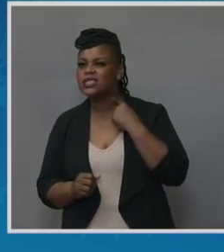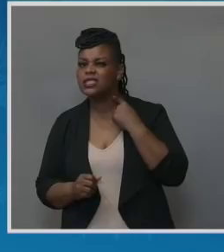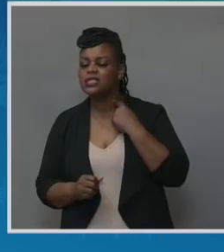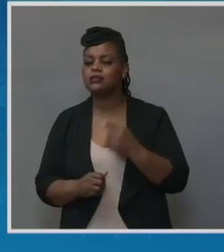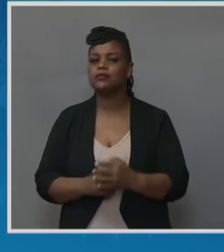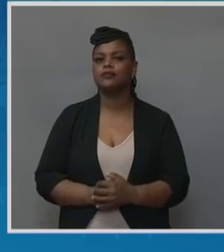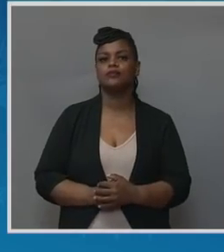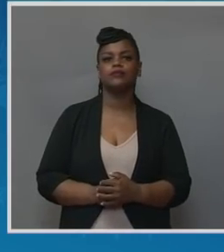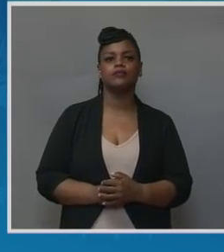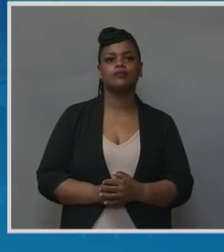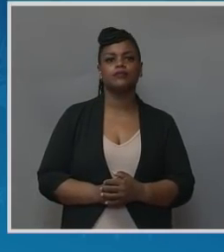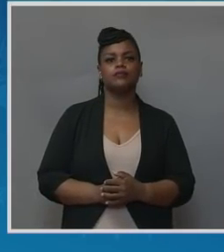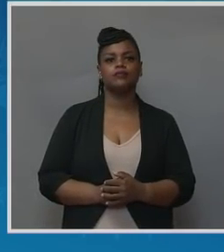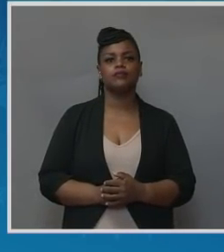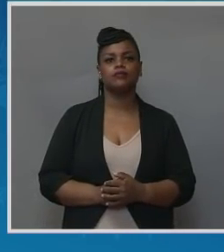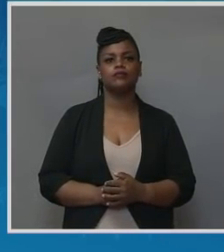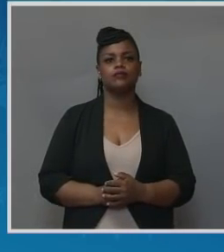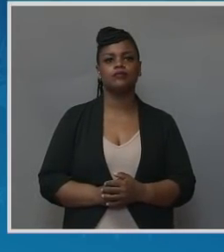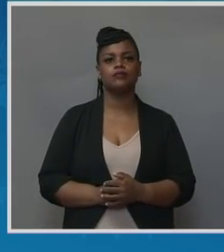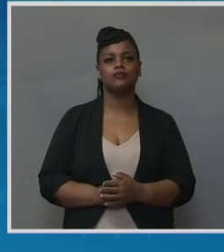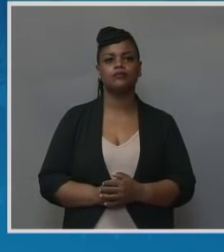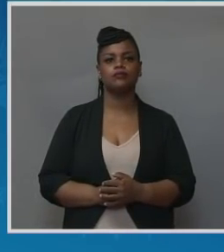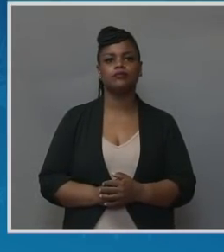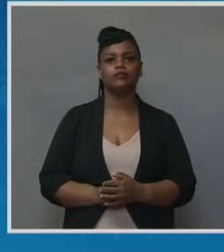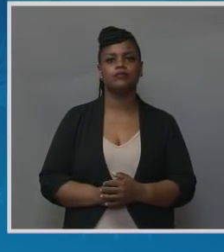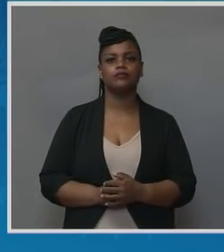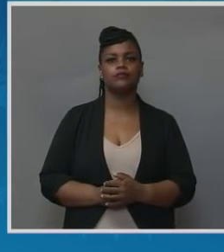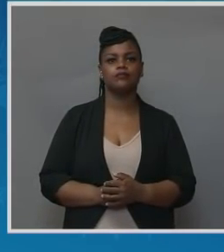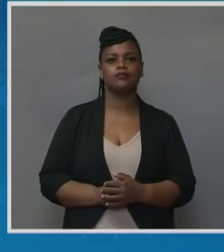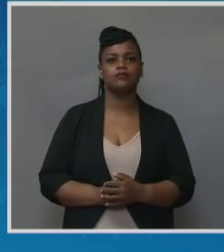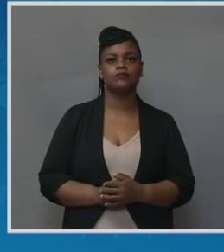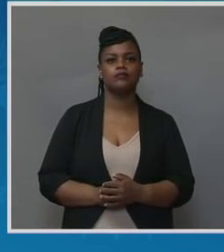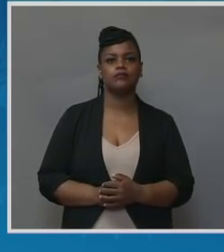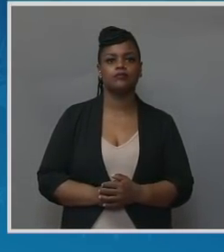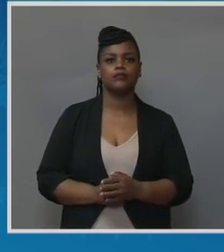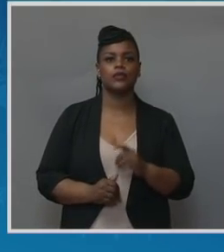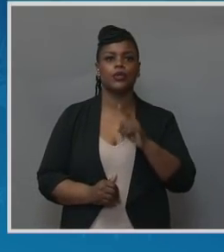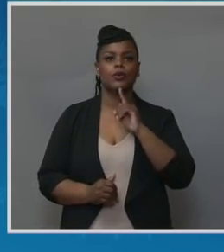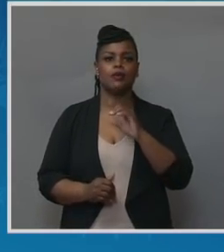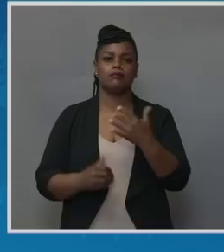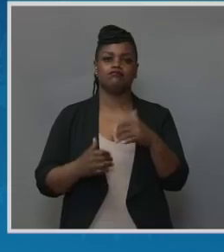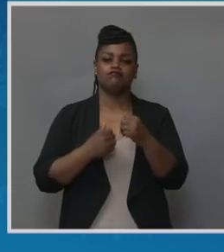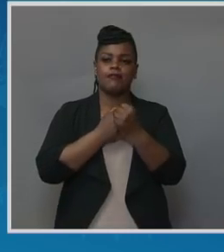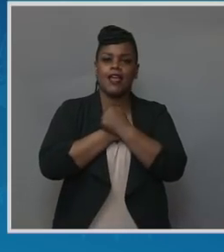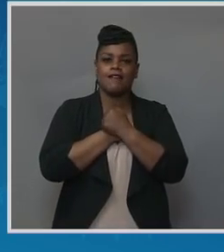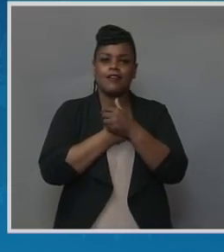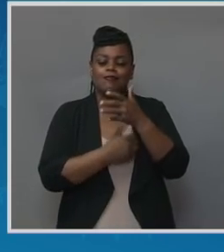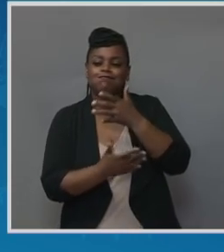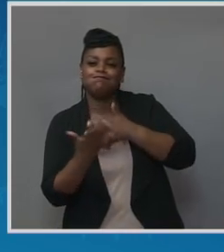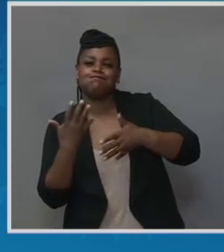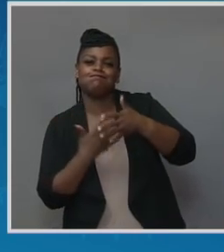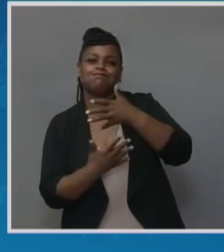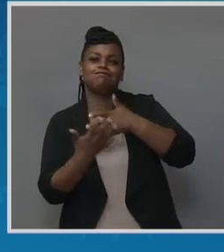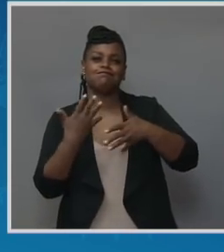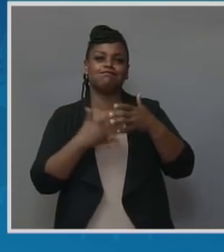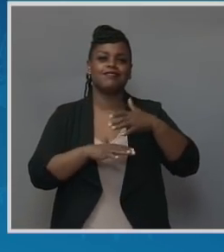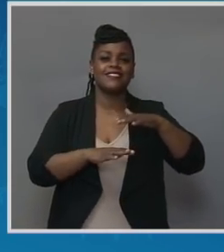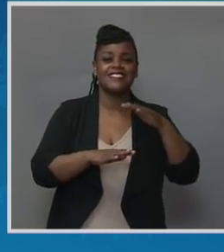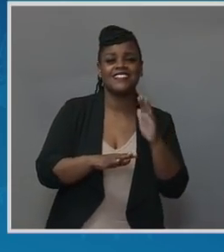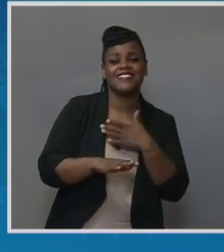Family was very important to her. She loved hanging out with her brothers, singing, dancing, and playing music,